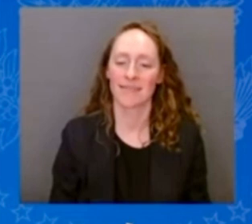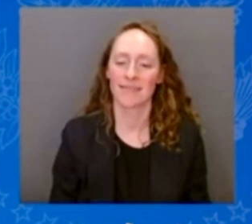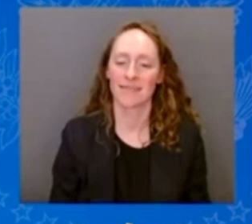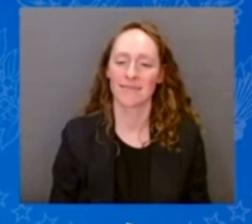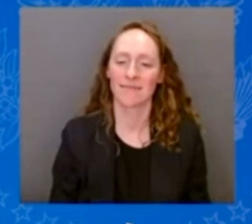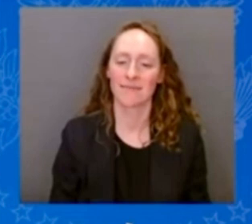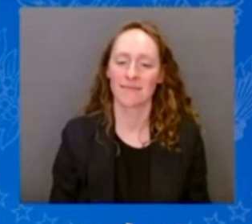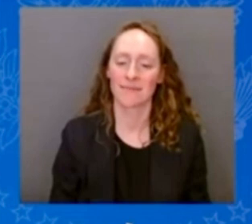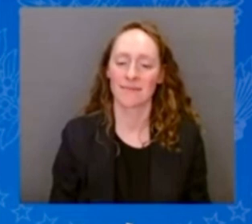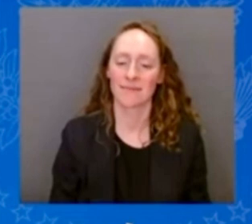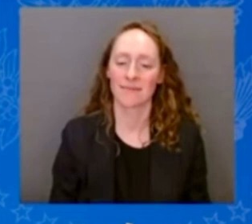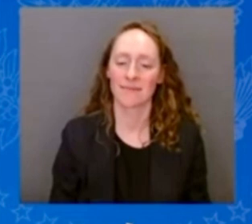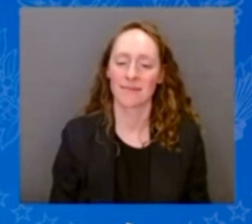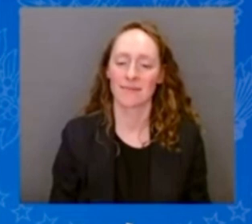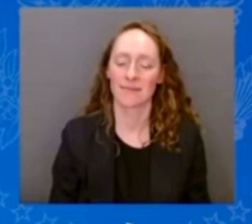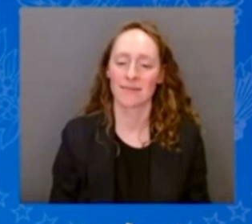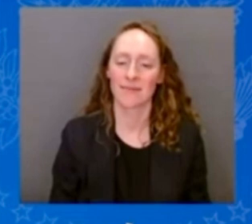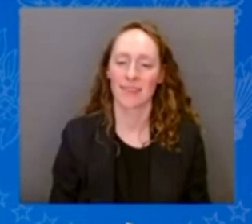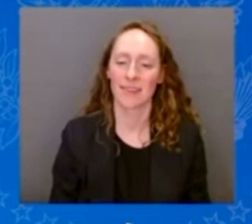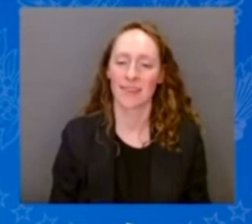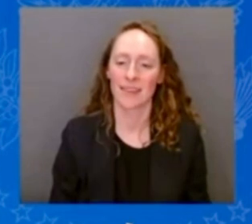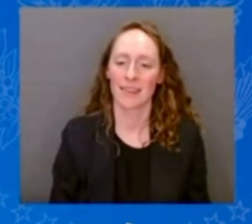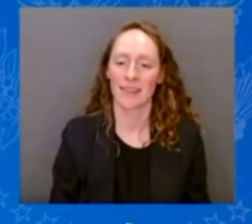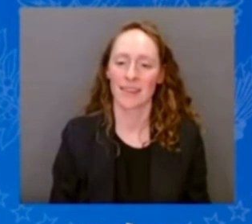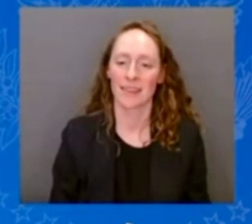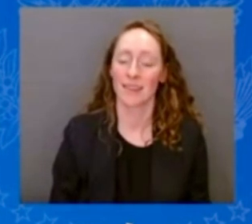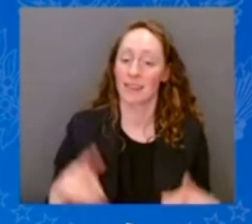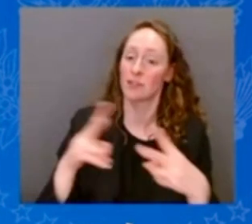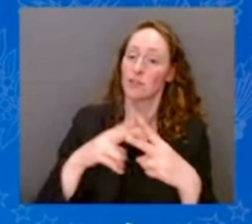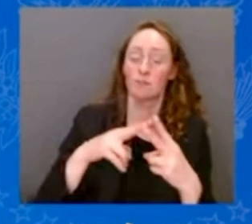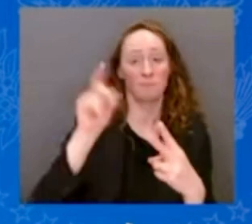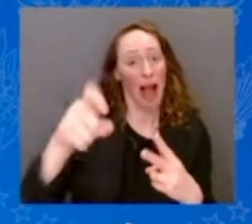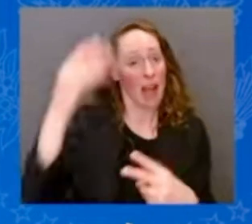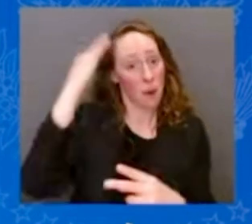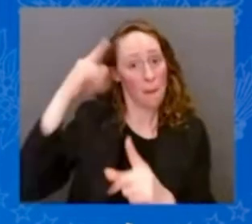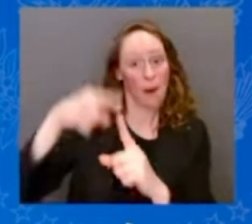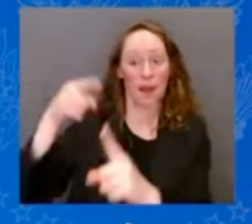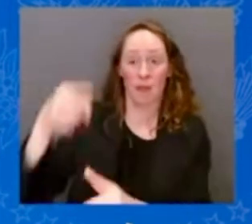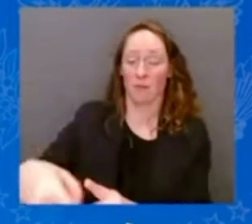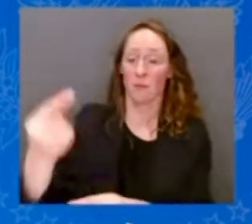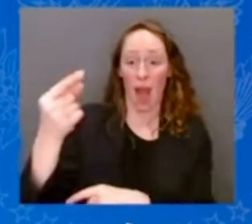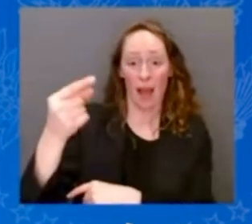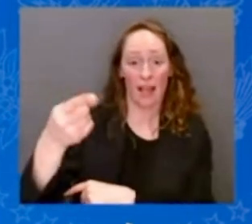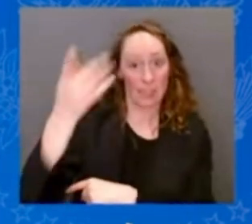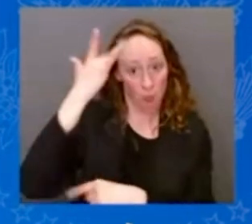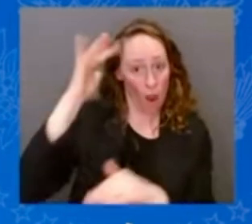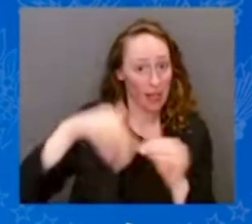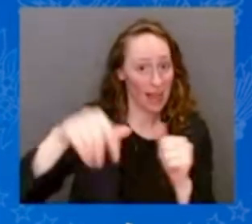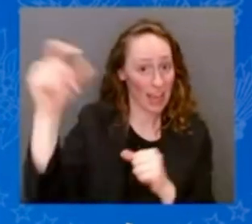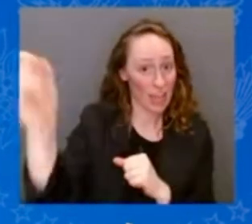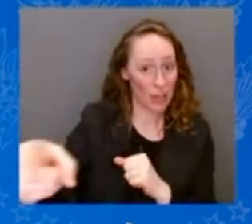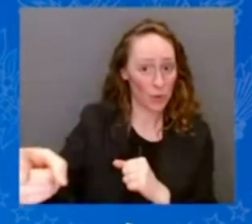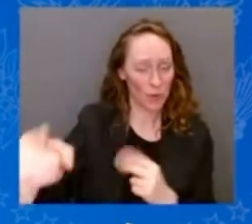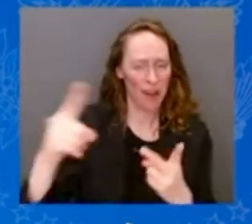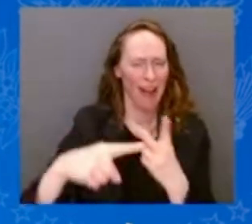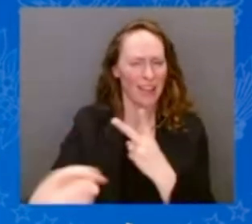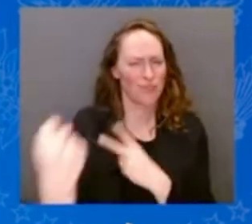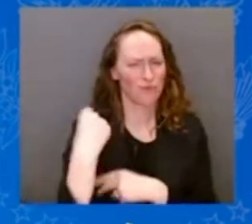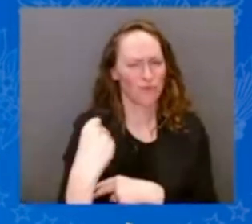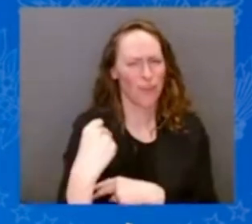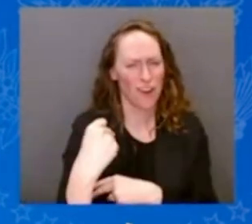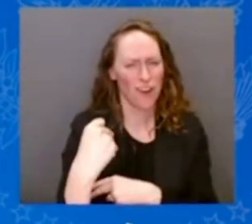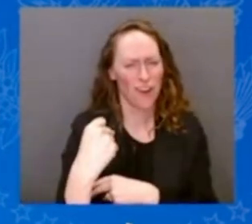And there's two things you've got to know about him. One, he's smarter than you, and two, he's tough. Good to see you, man. Thanks for being here.